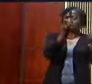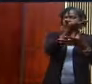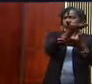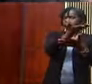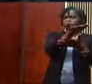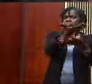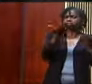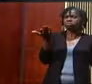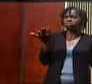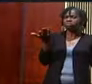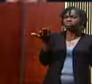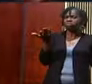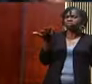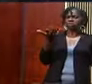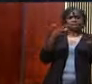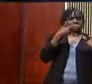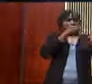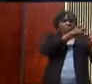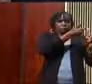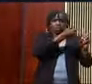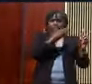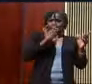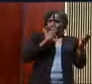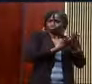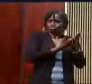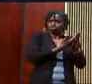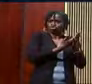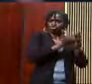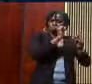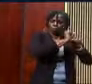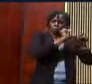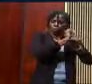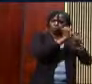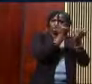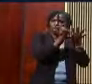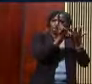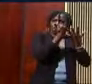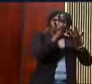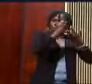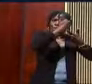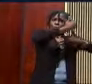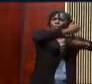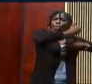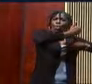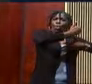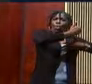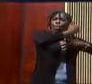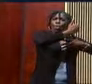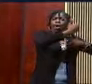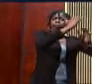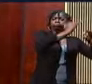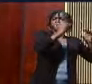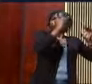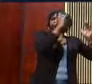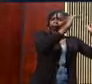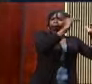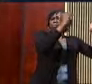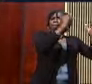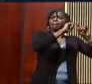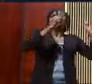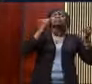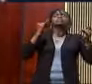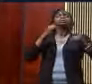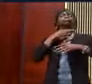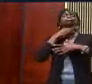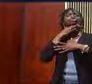Just because I've done well, it does not mean all of my people are doing well. I refuse to